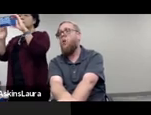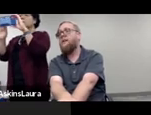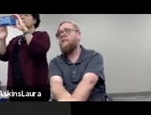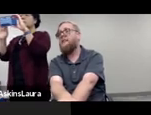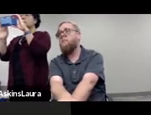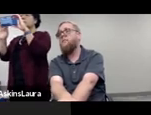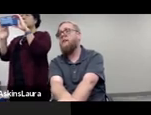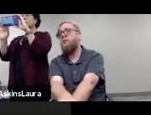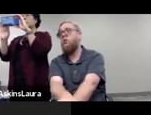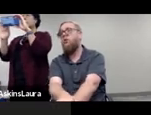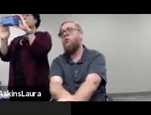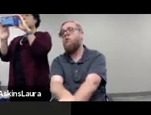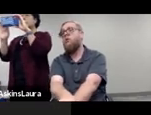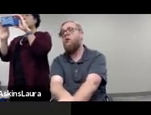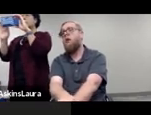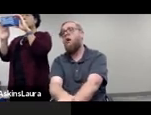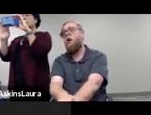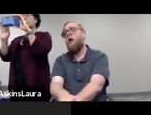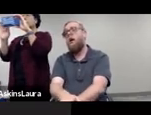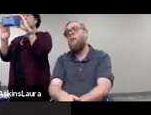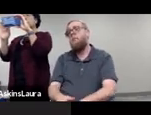oh some people